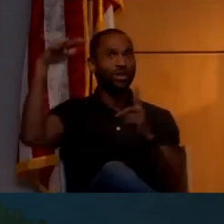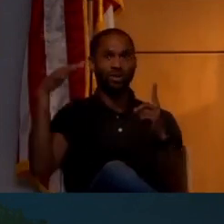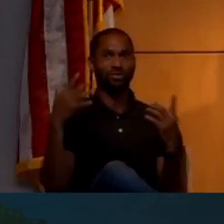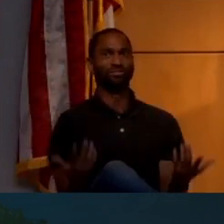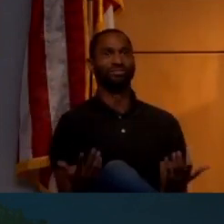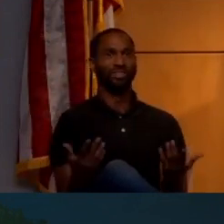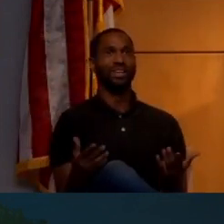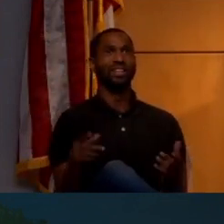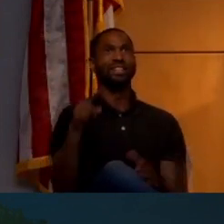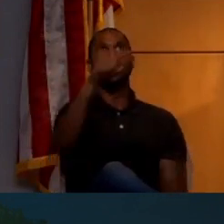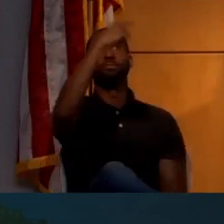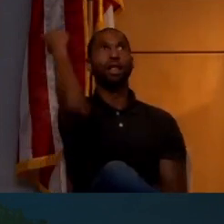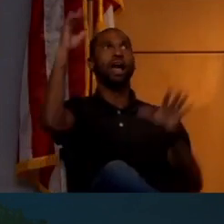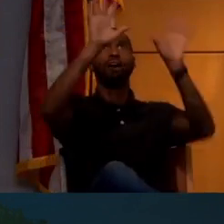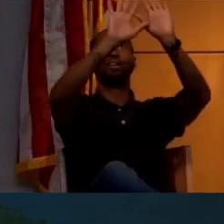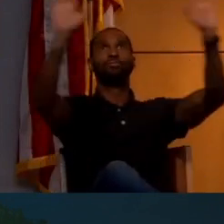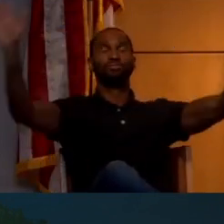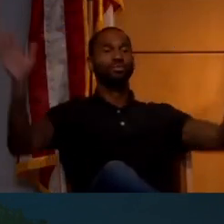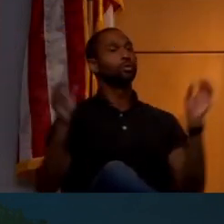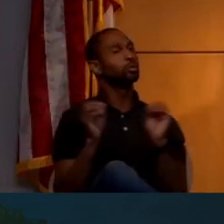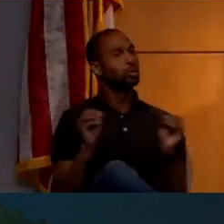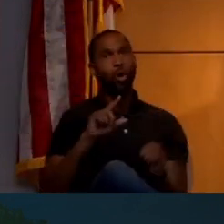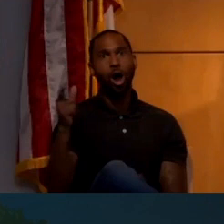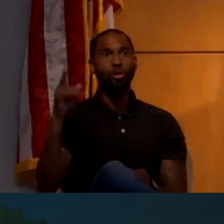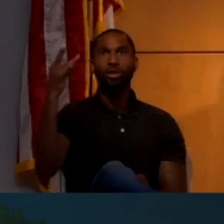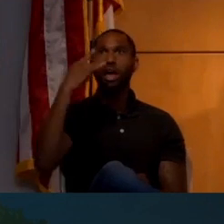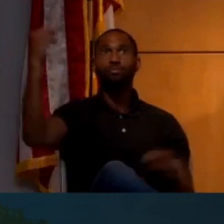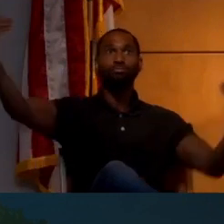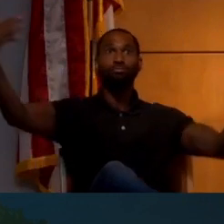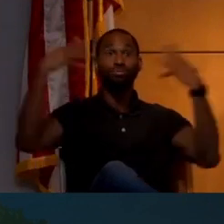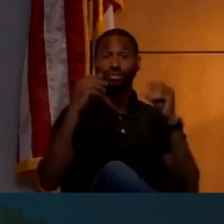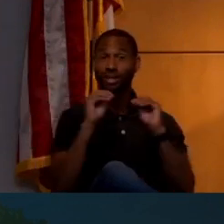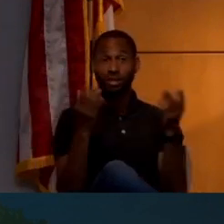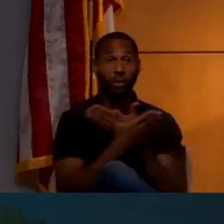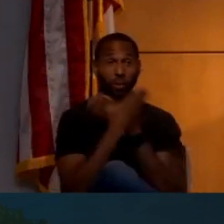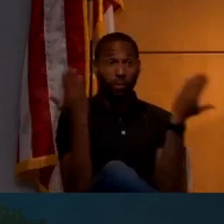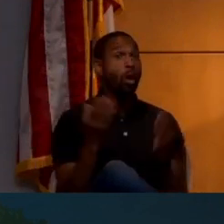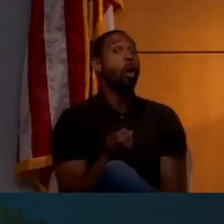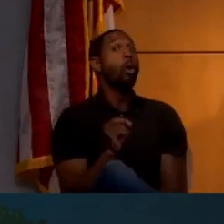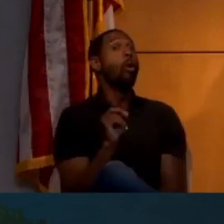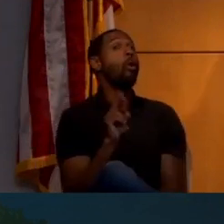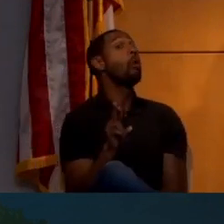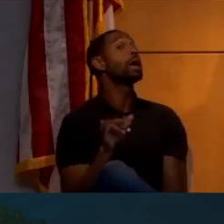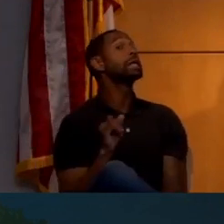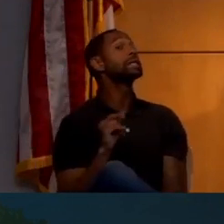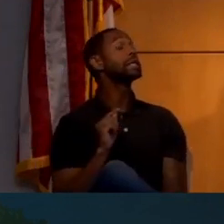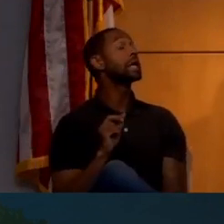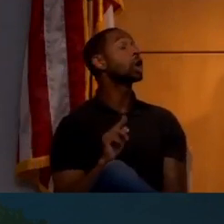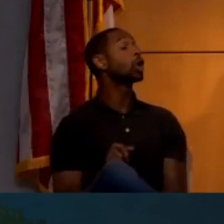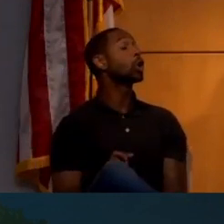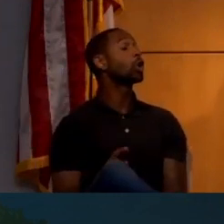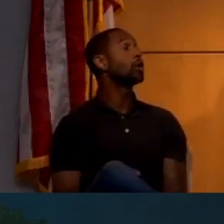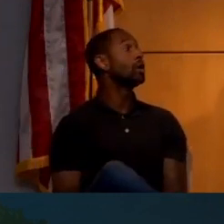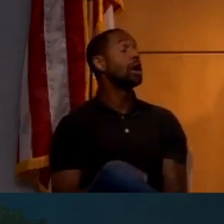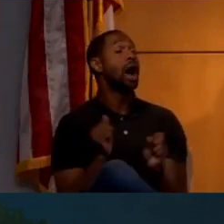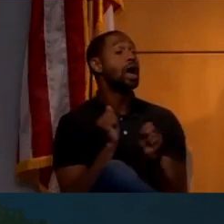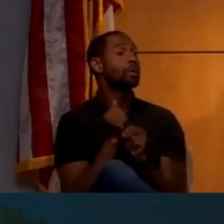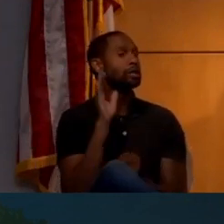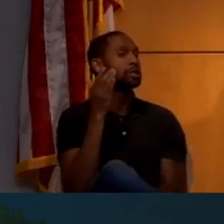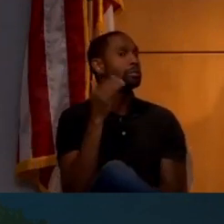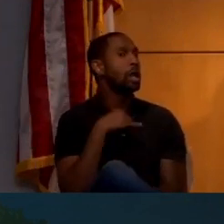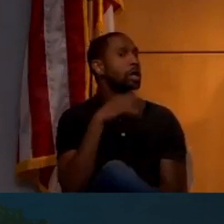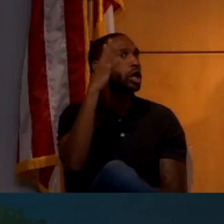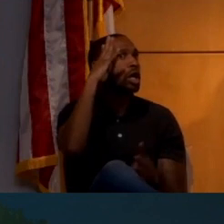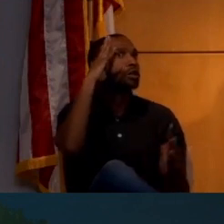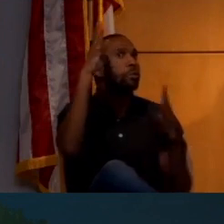the sky is black. And so there is no other source of light. Or is there? I can make it sound like a